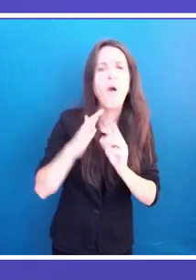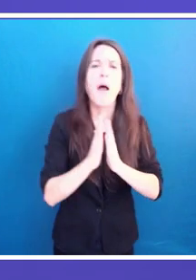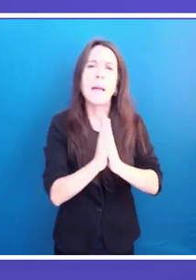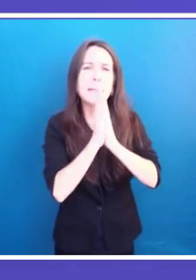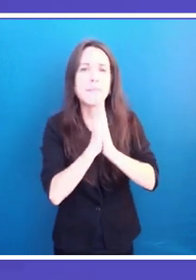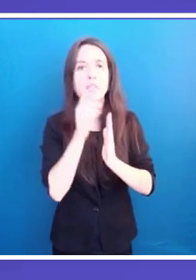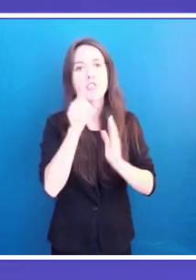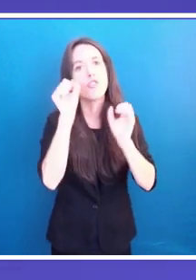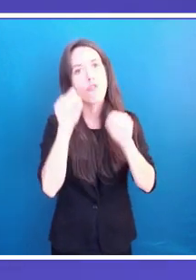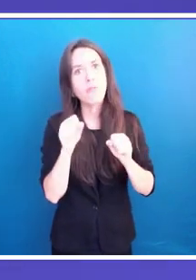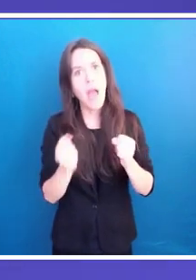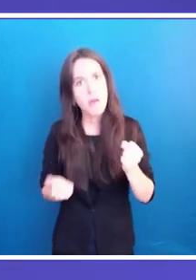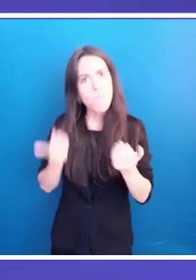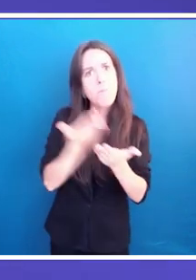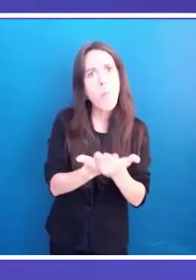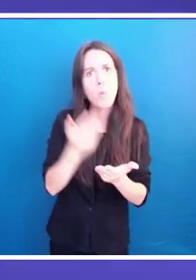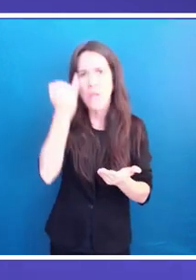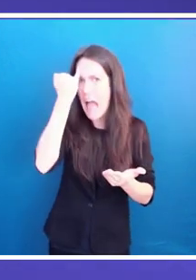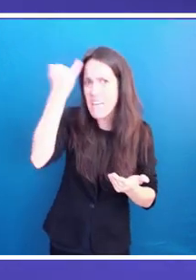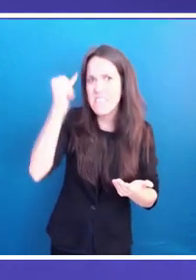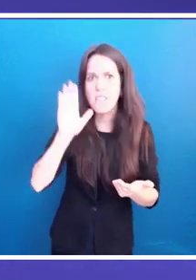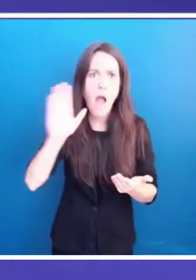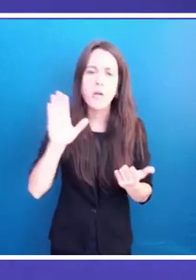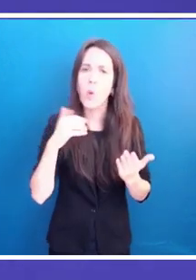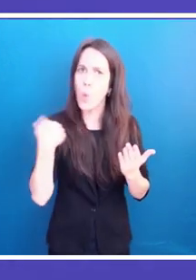recommendations or solutions to rise up to these challenges.